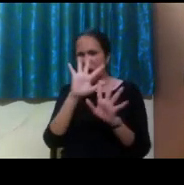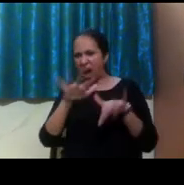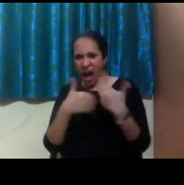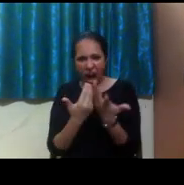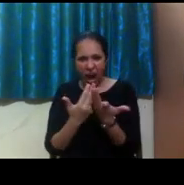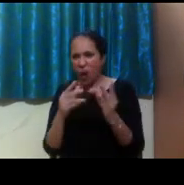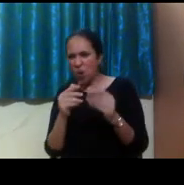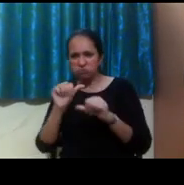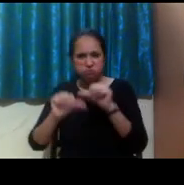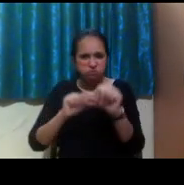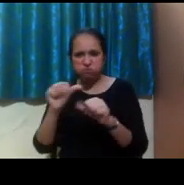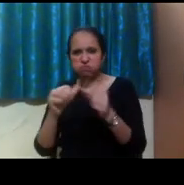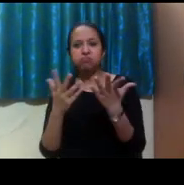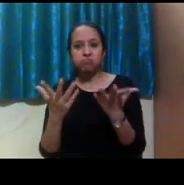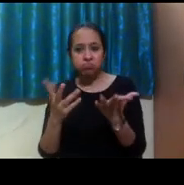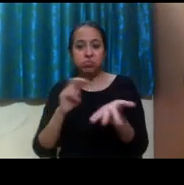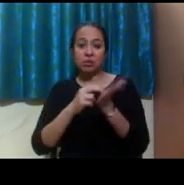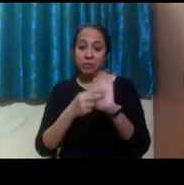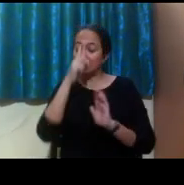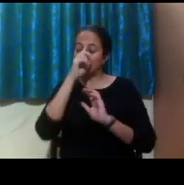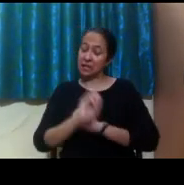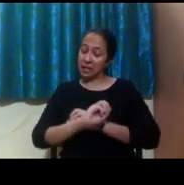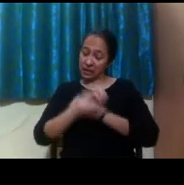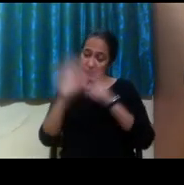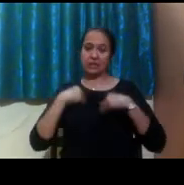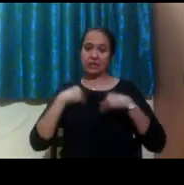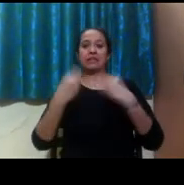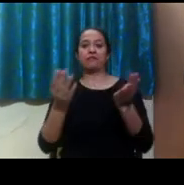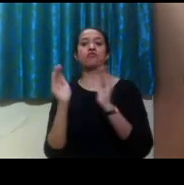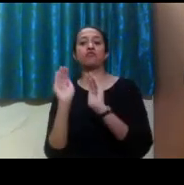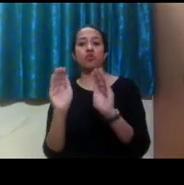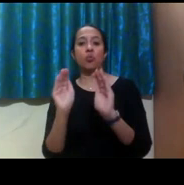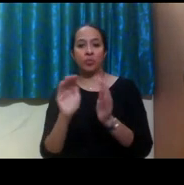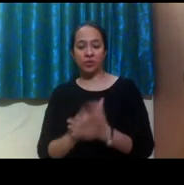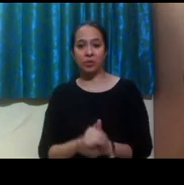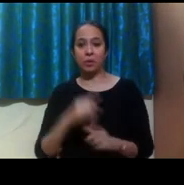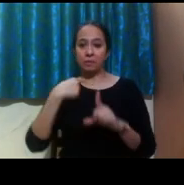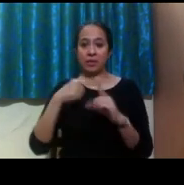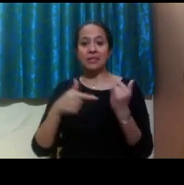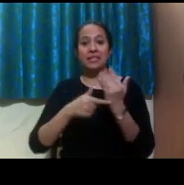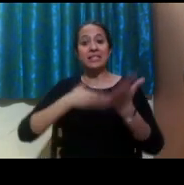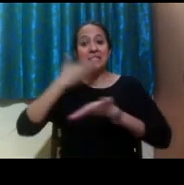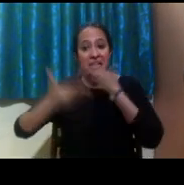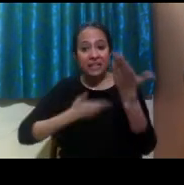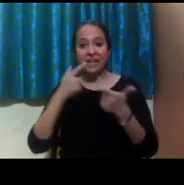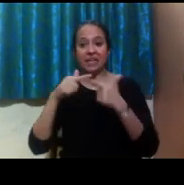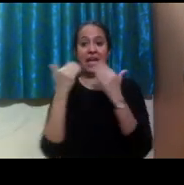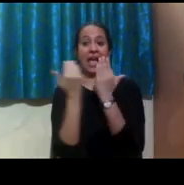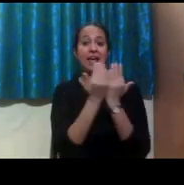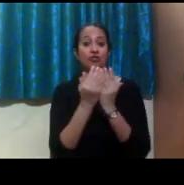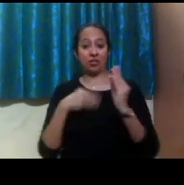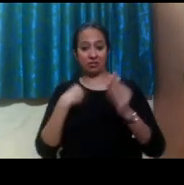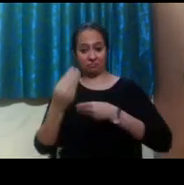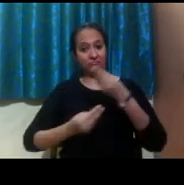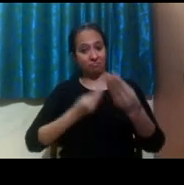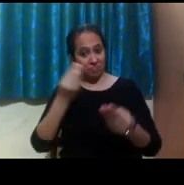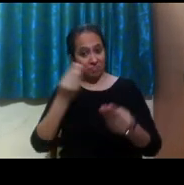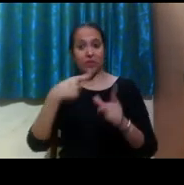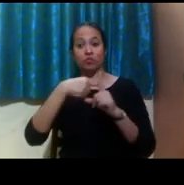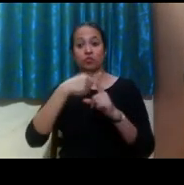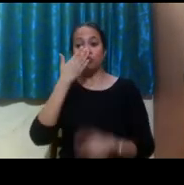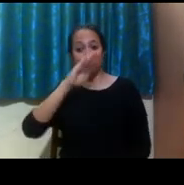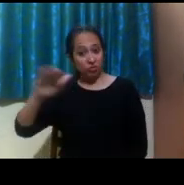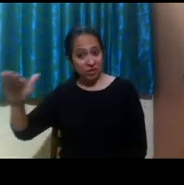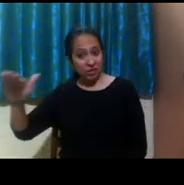classroom. So we'll provide them that support. And then of course, we also provide training and education to students, but also faculty and